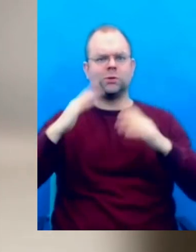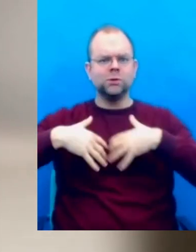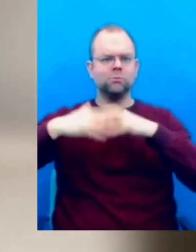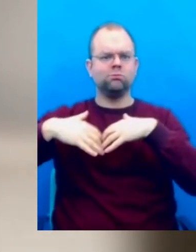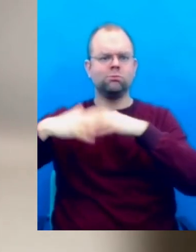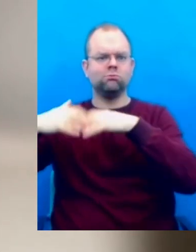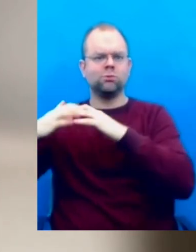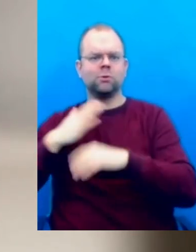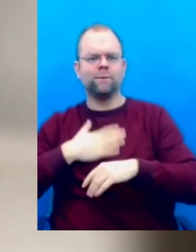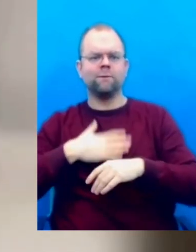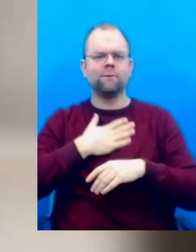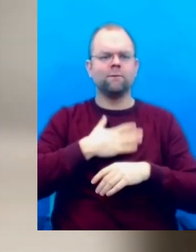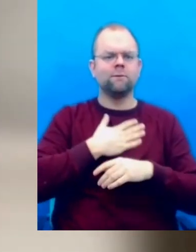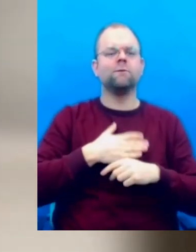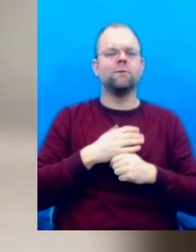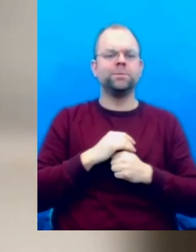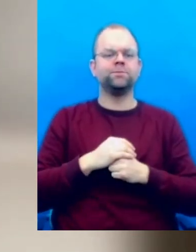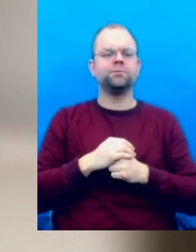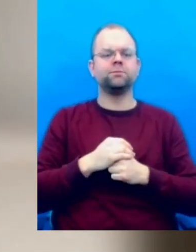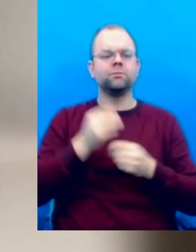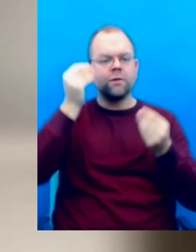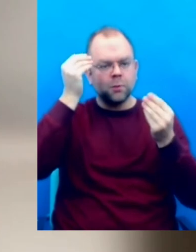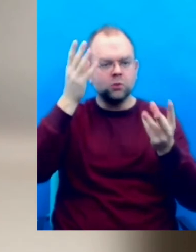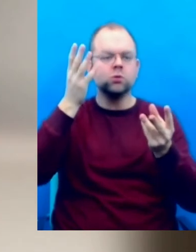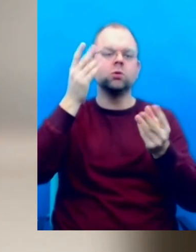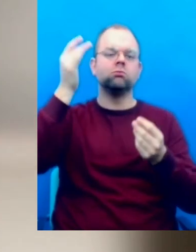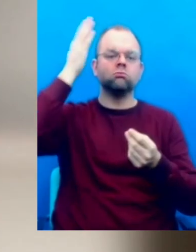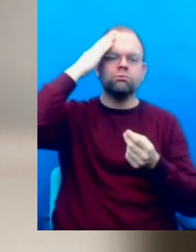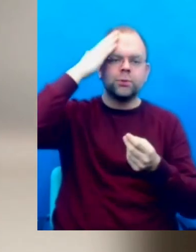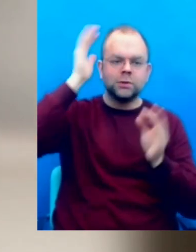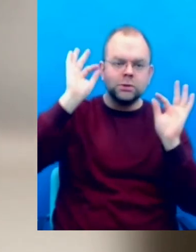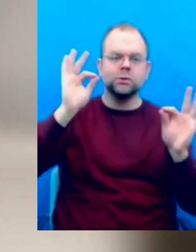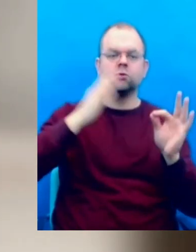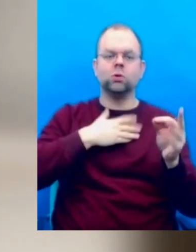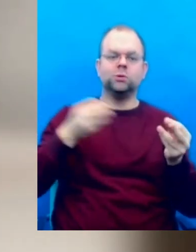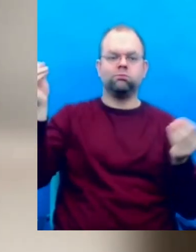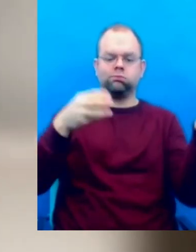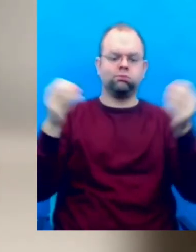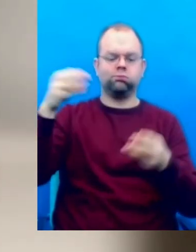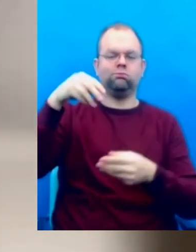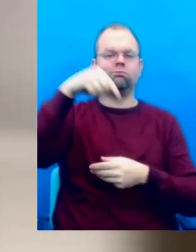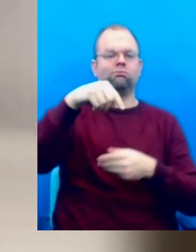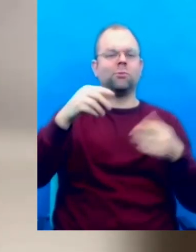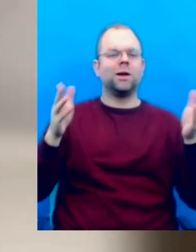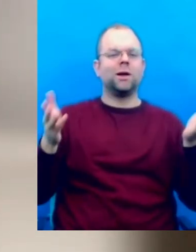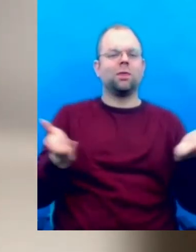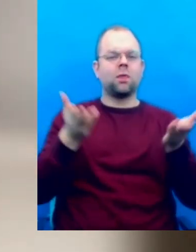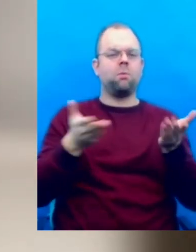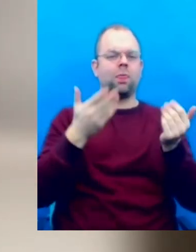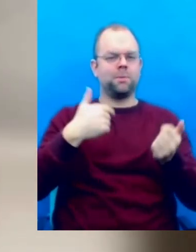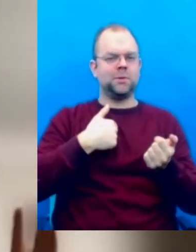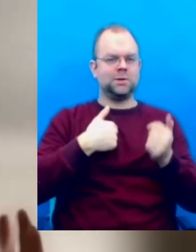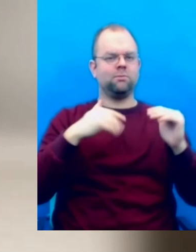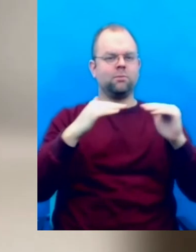contribute to enable me platform. The second type is the type of disability association that really